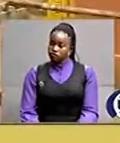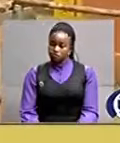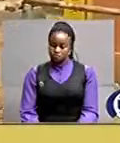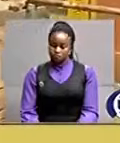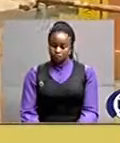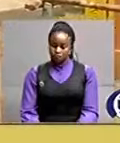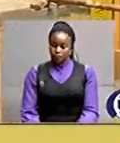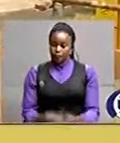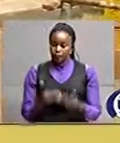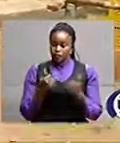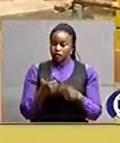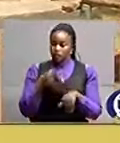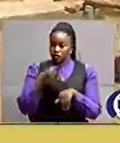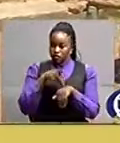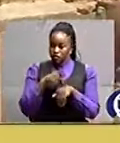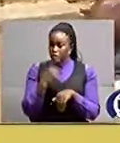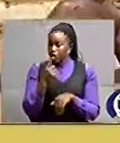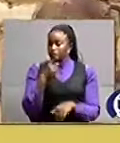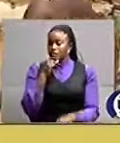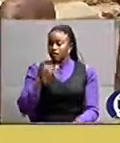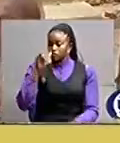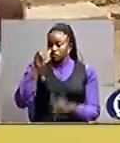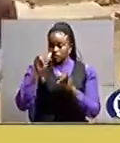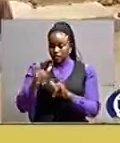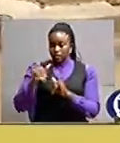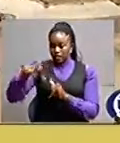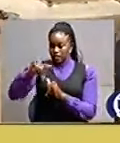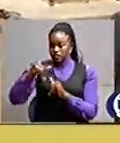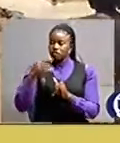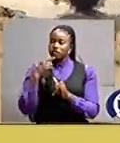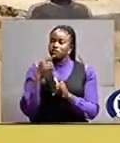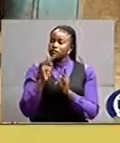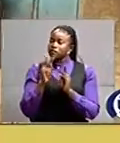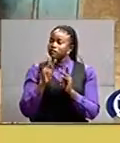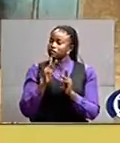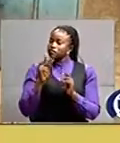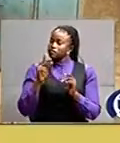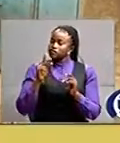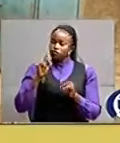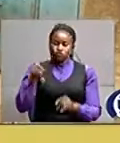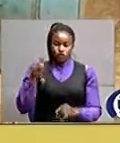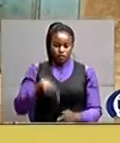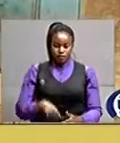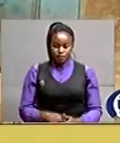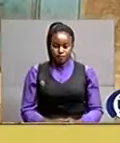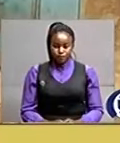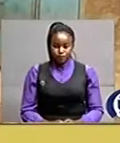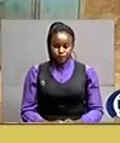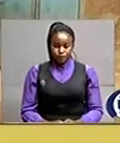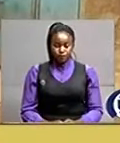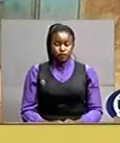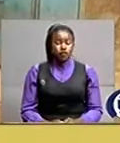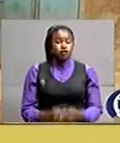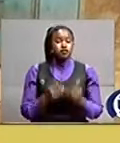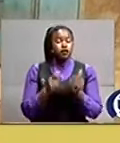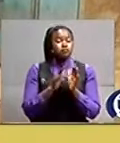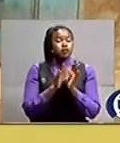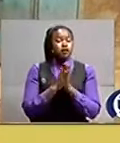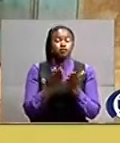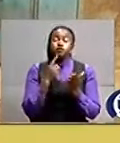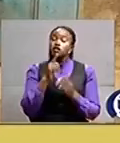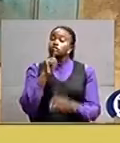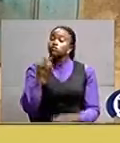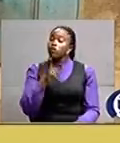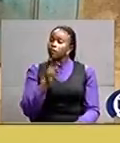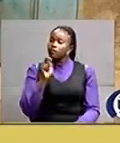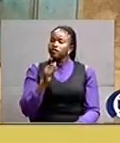baguma peter one of the residents in the area condemns the act it is not supposed to be done and i